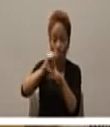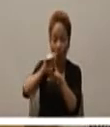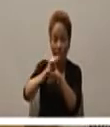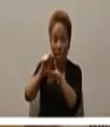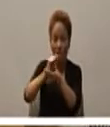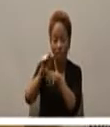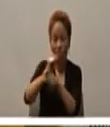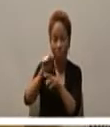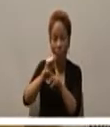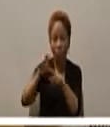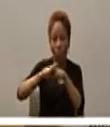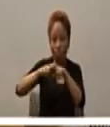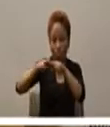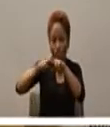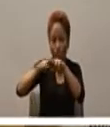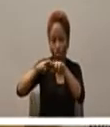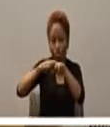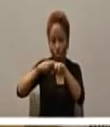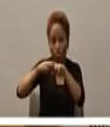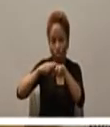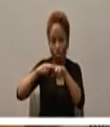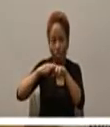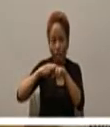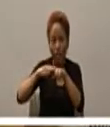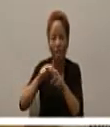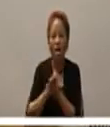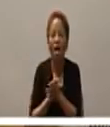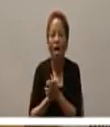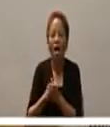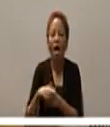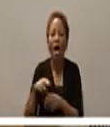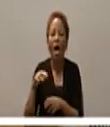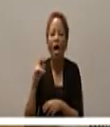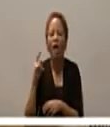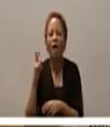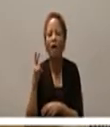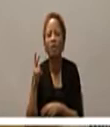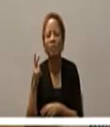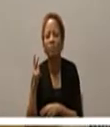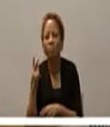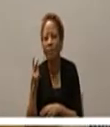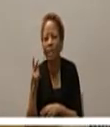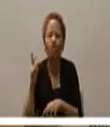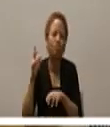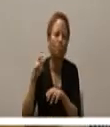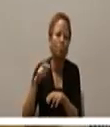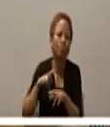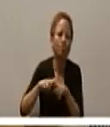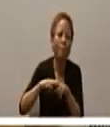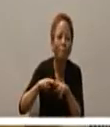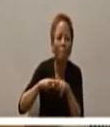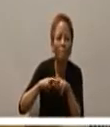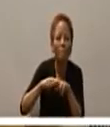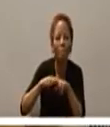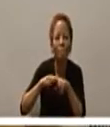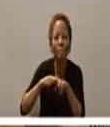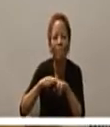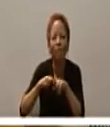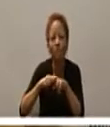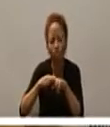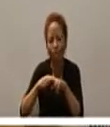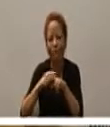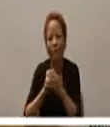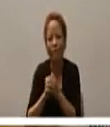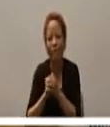had made two trips prior to blocking the road and and then after that just on the train and then